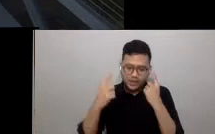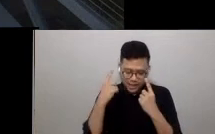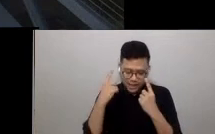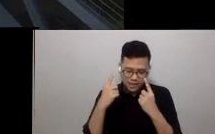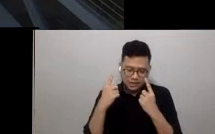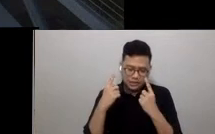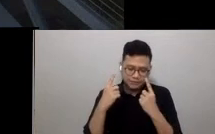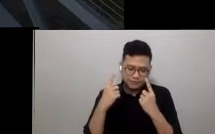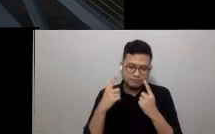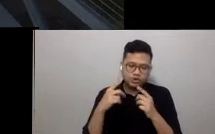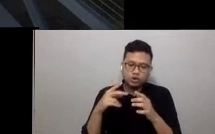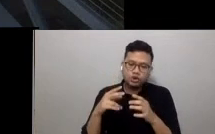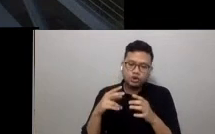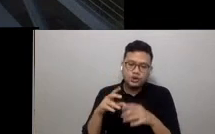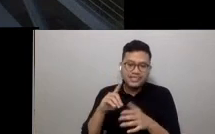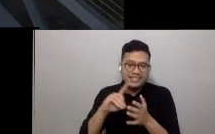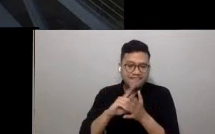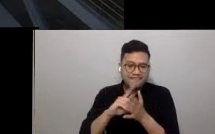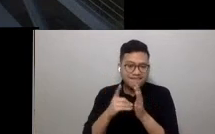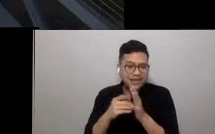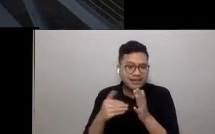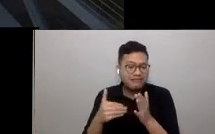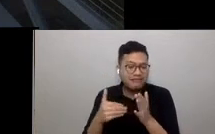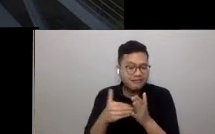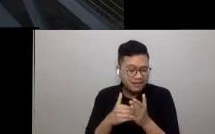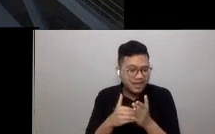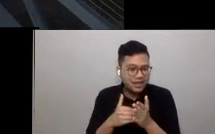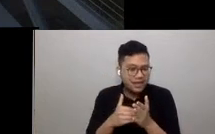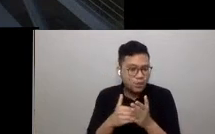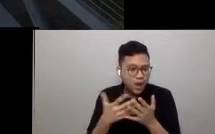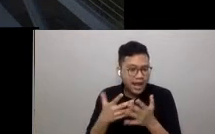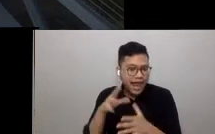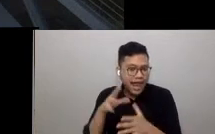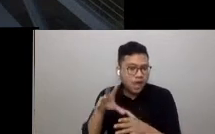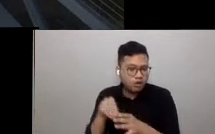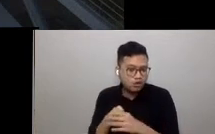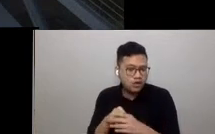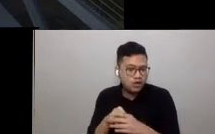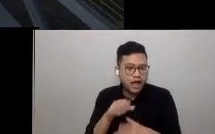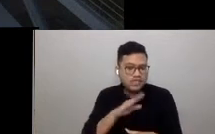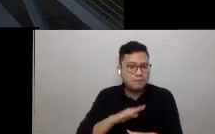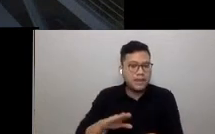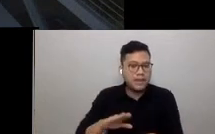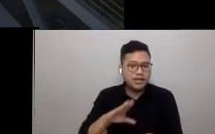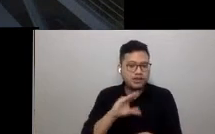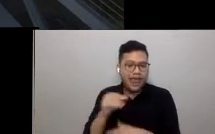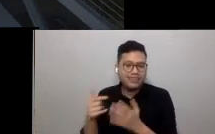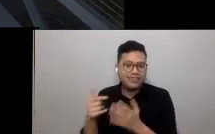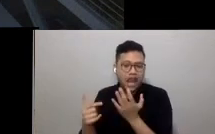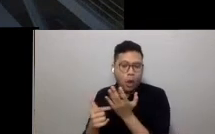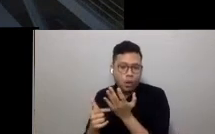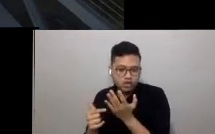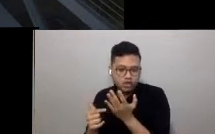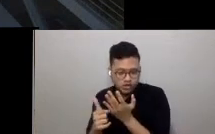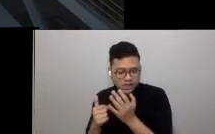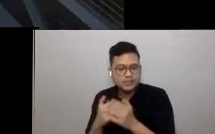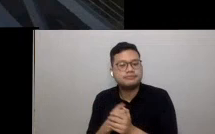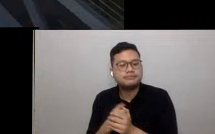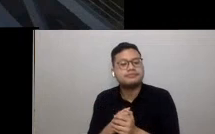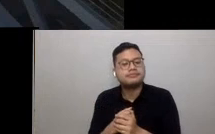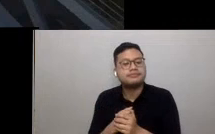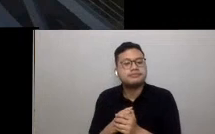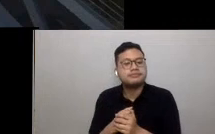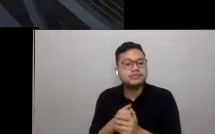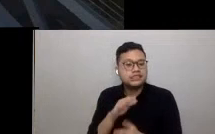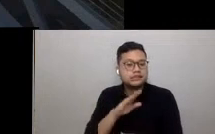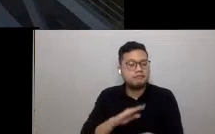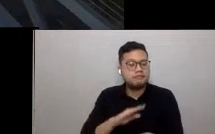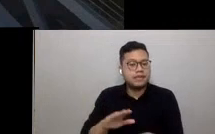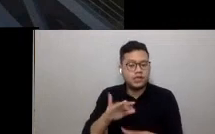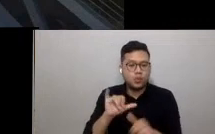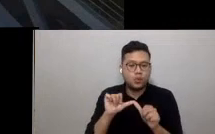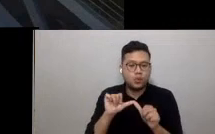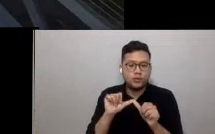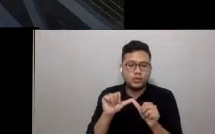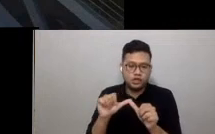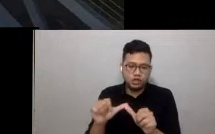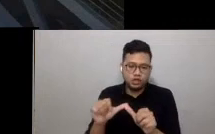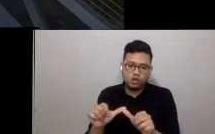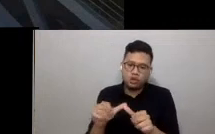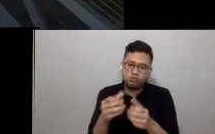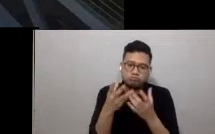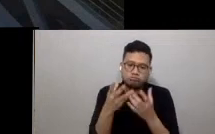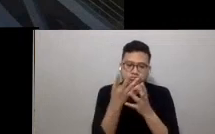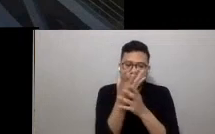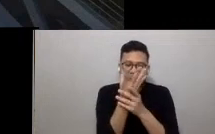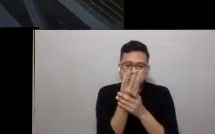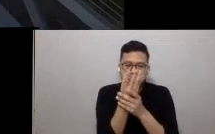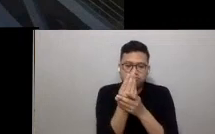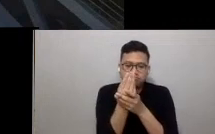sustainability once more, and that is inclusion of space and technology. Space continues to be depleted through